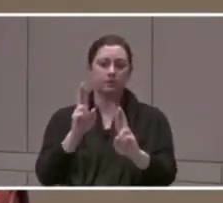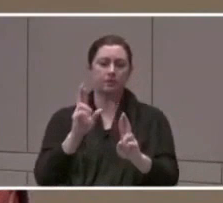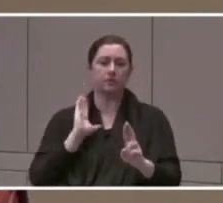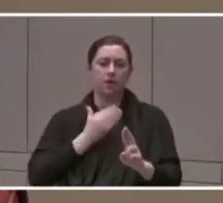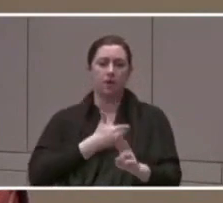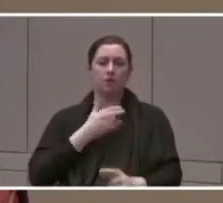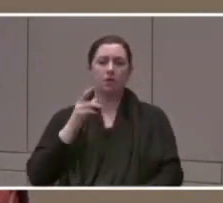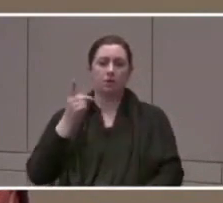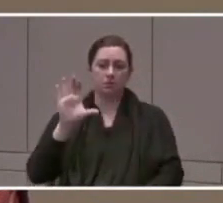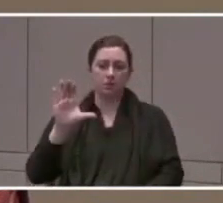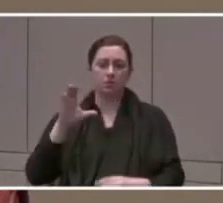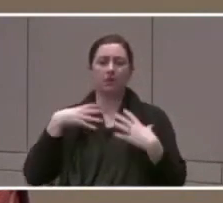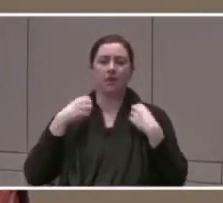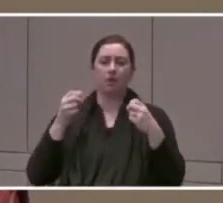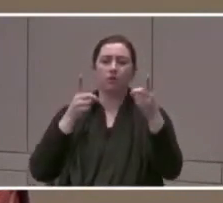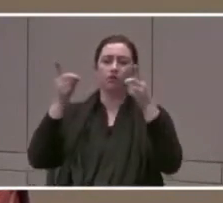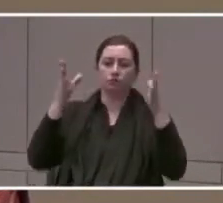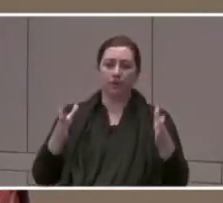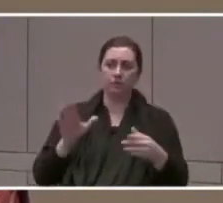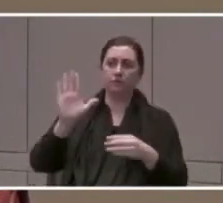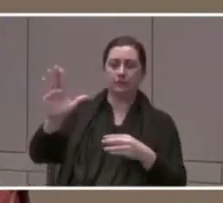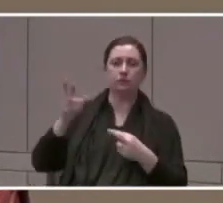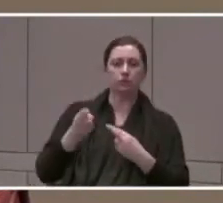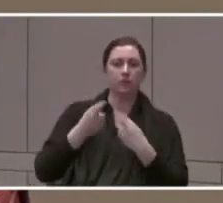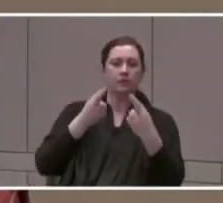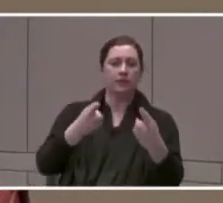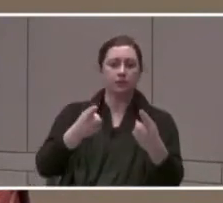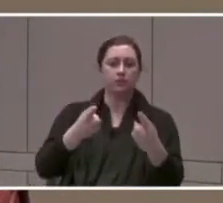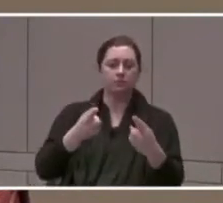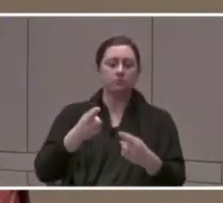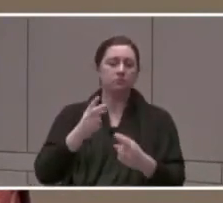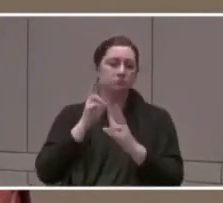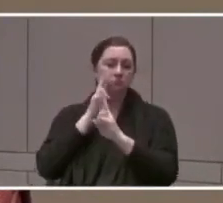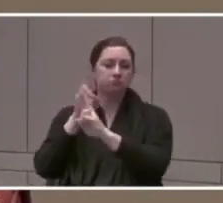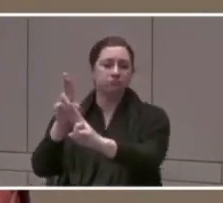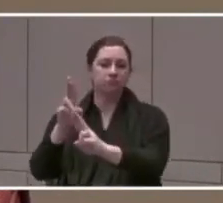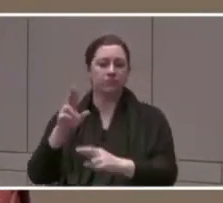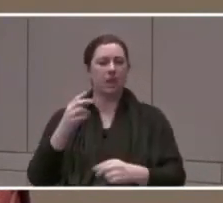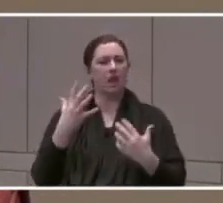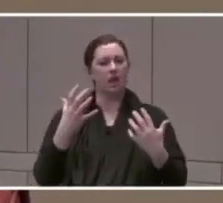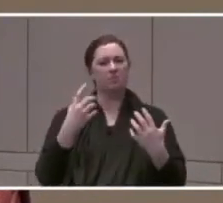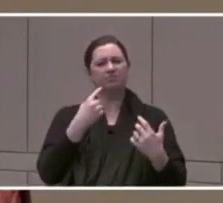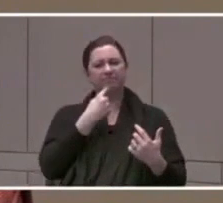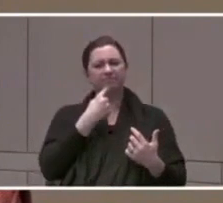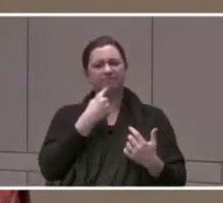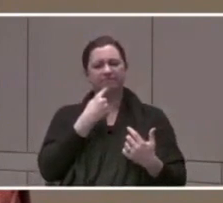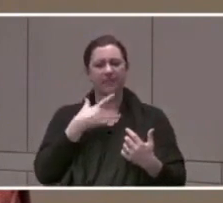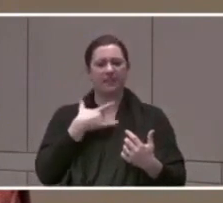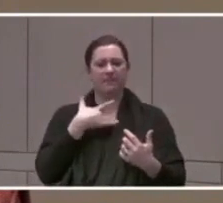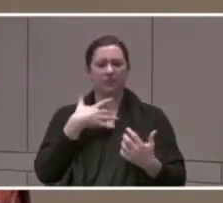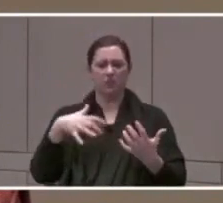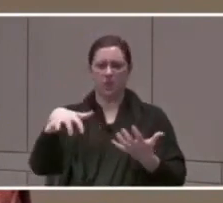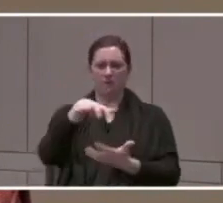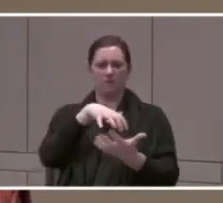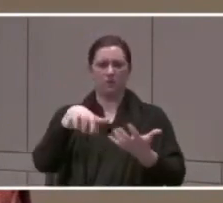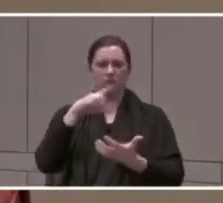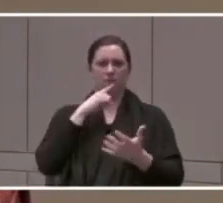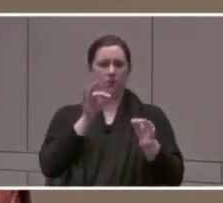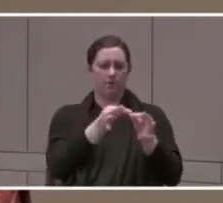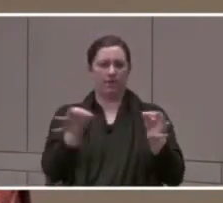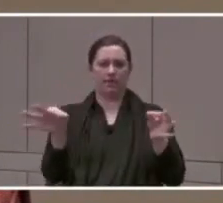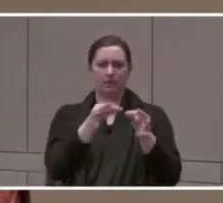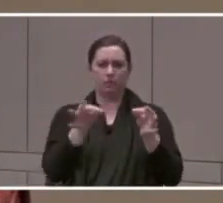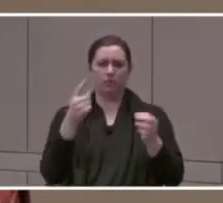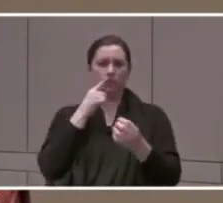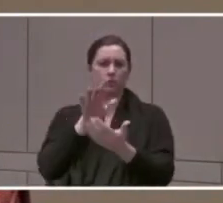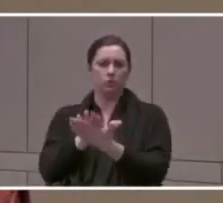public health director and his recommendations. I'm disappointed that it feels confusing for the language going forward for